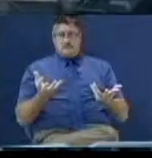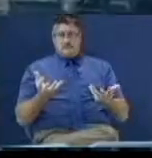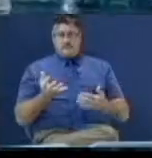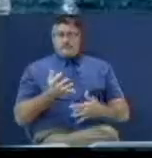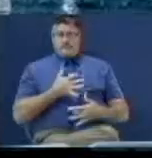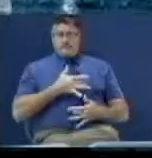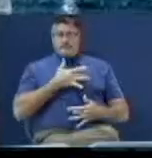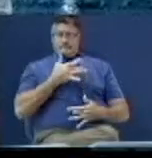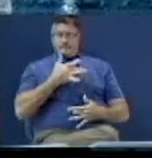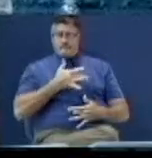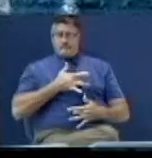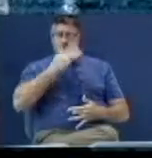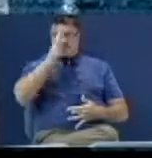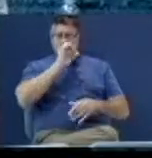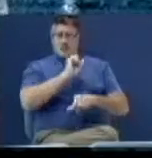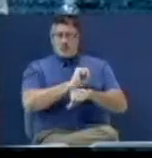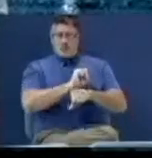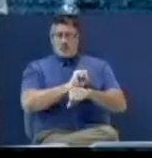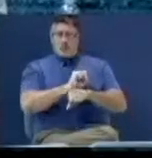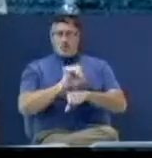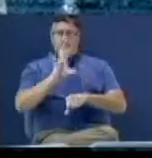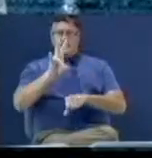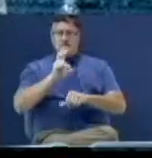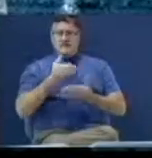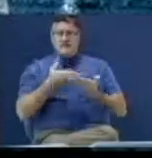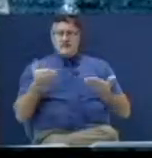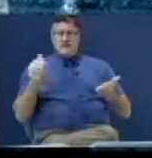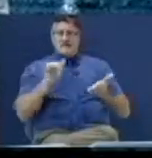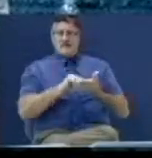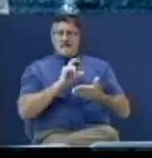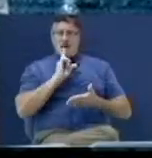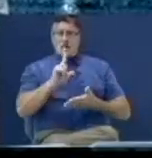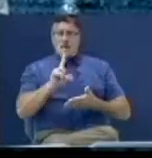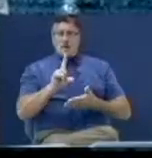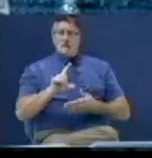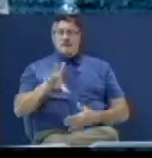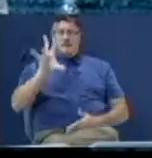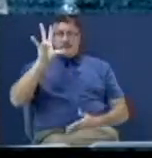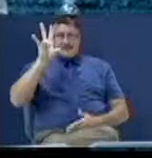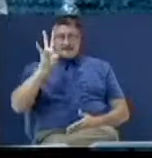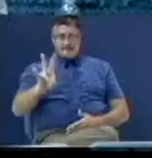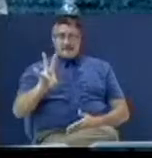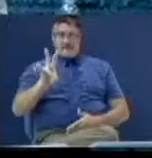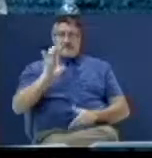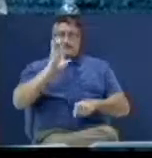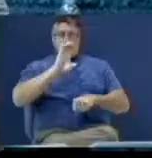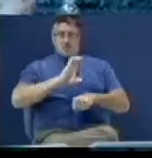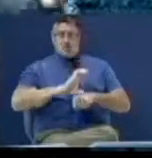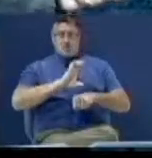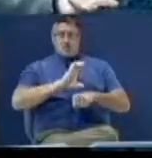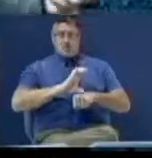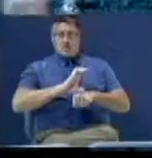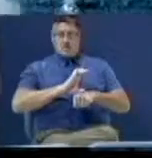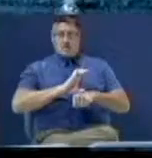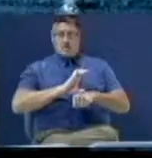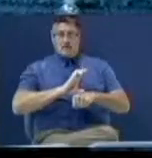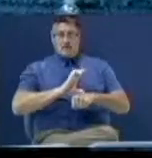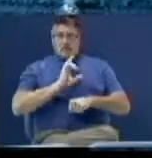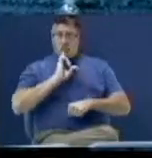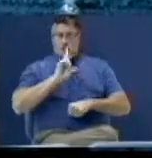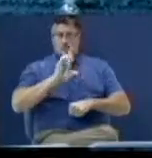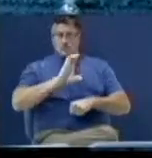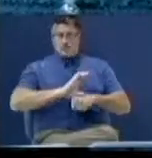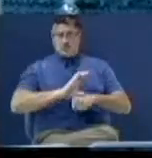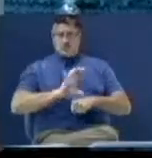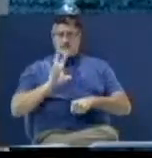The things that are are the seven churches. By the way, when you study about the seven churches, the seven churches were seven literal churches.